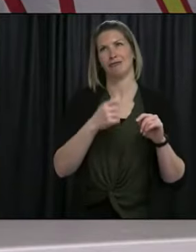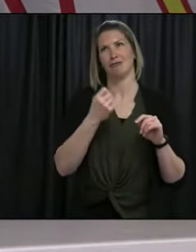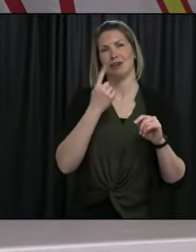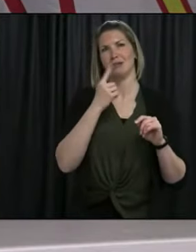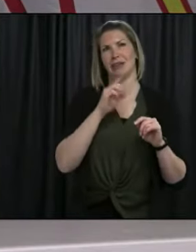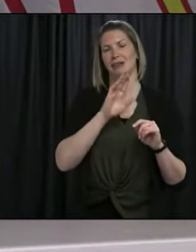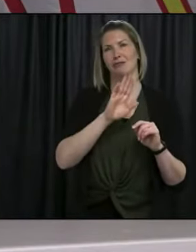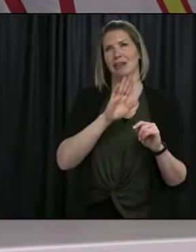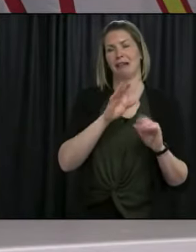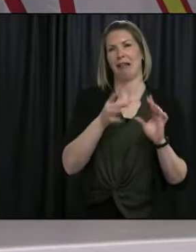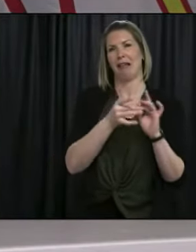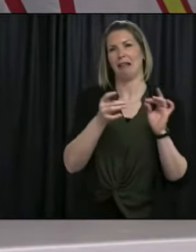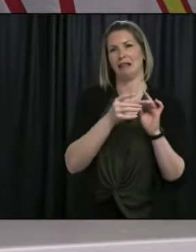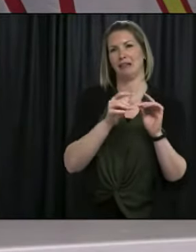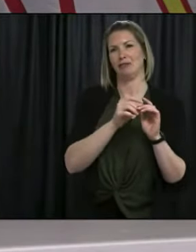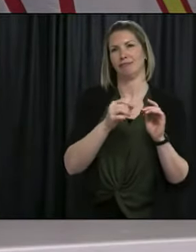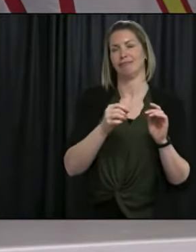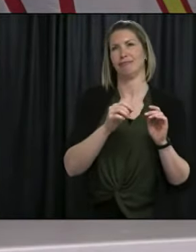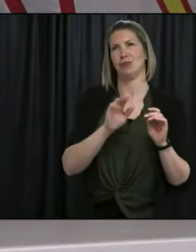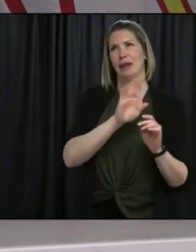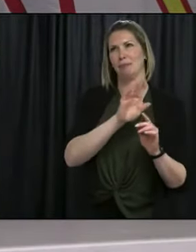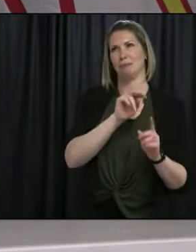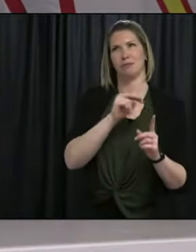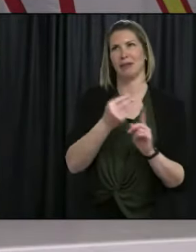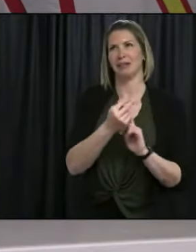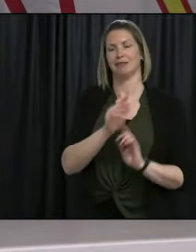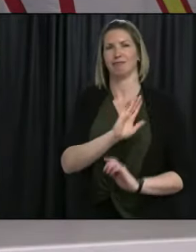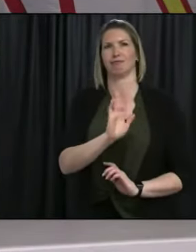question, so I don't think I'm going to make any comment on that.